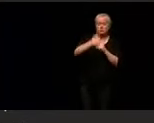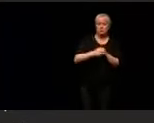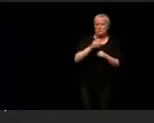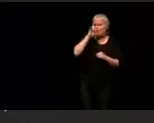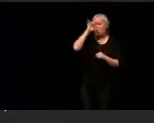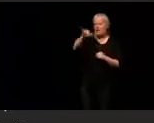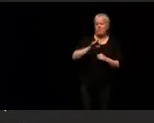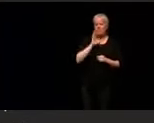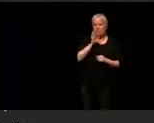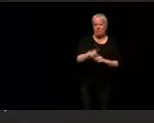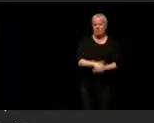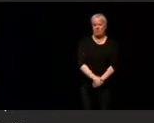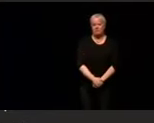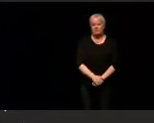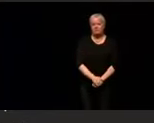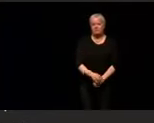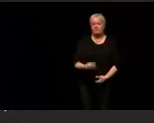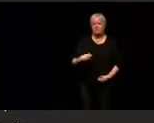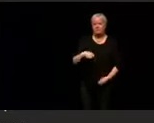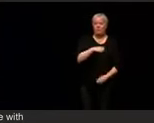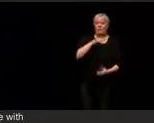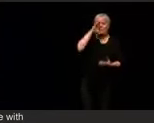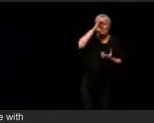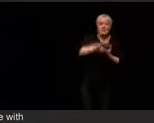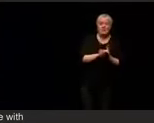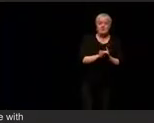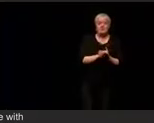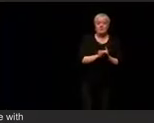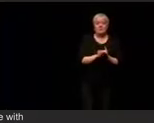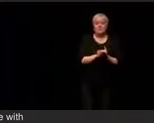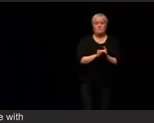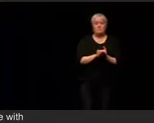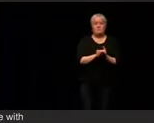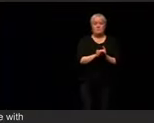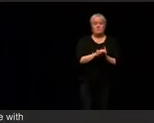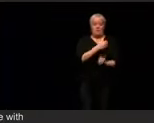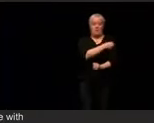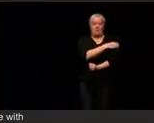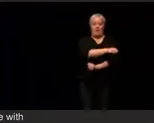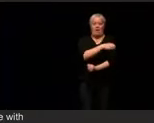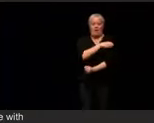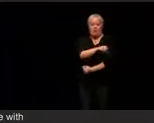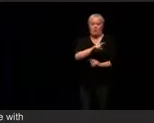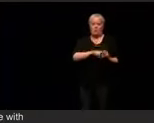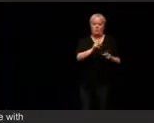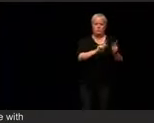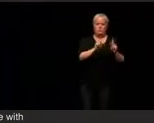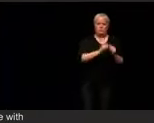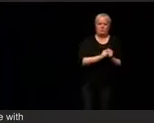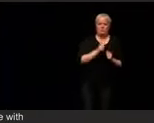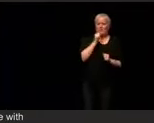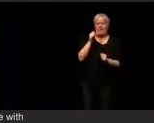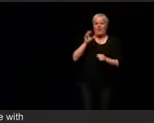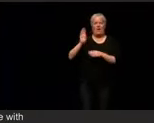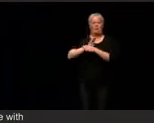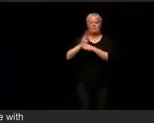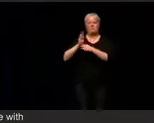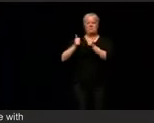forever. Because we believe in people power over corporate power.